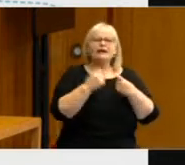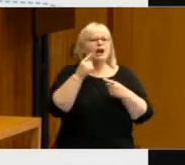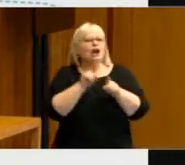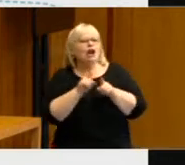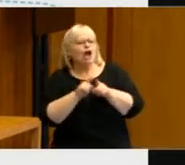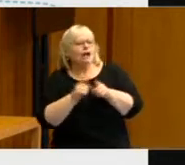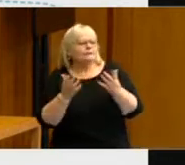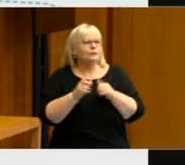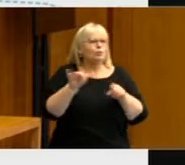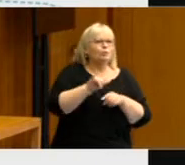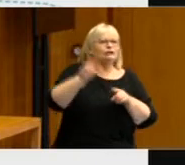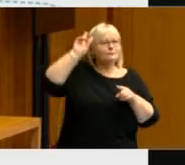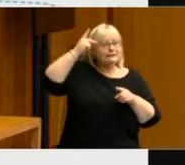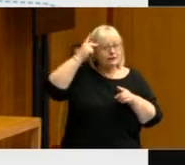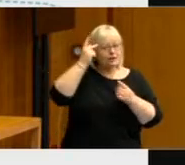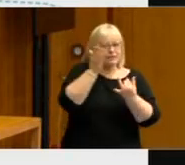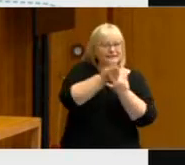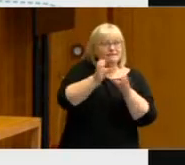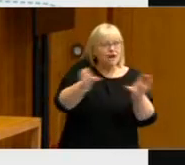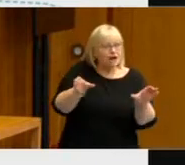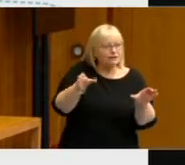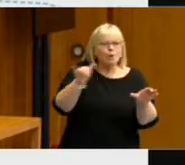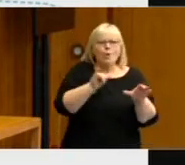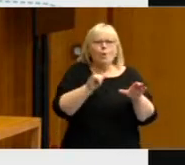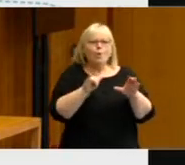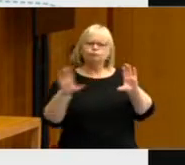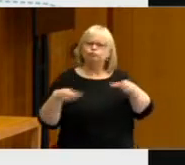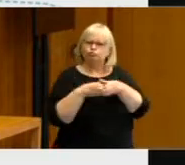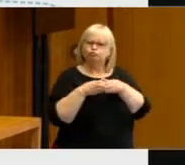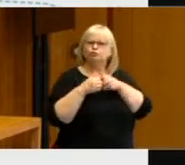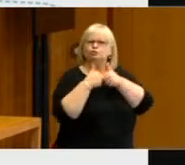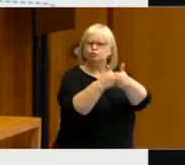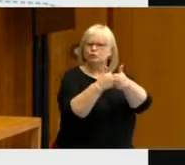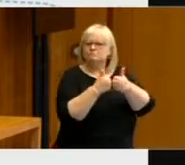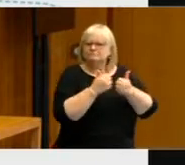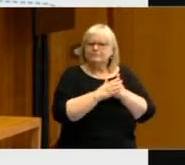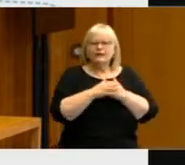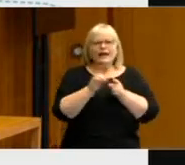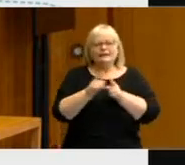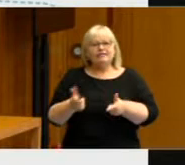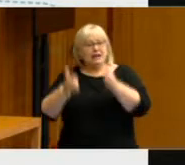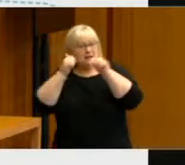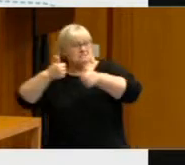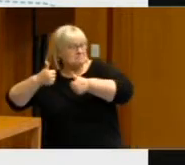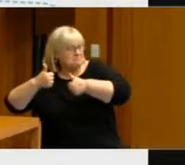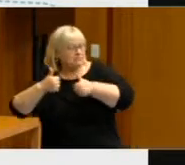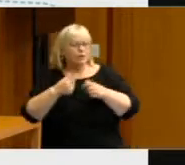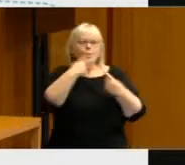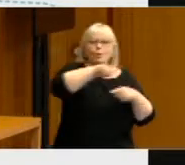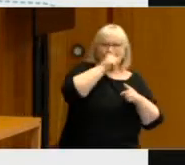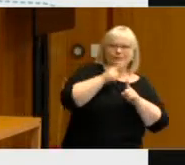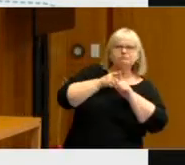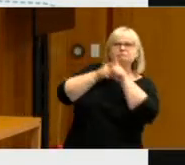like whether the political parties are divided or united and associated things like leadership and party loyalties